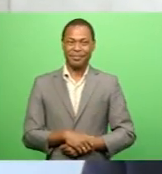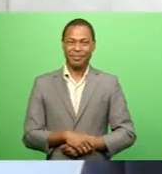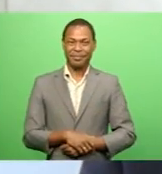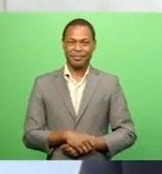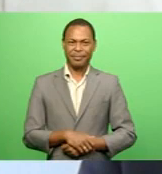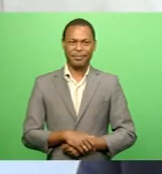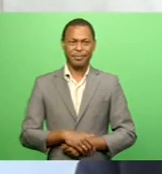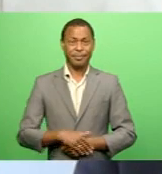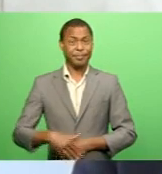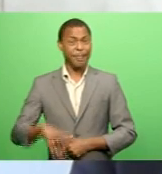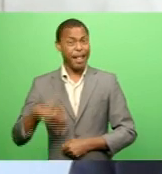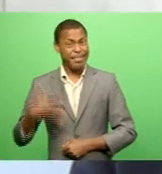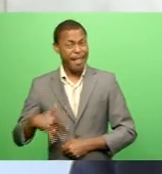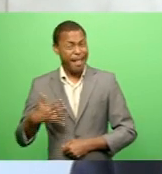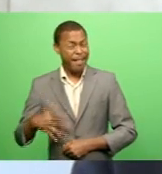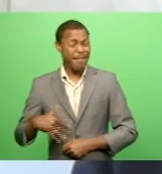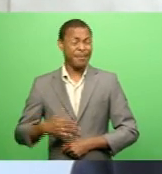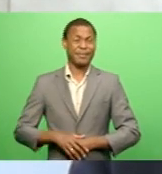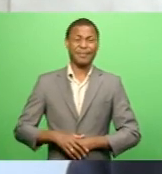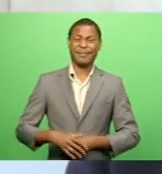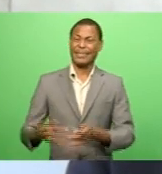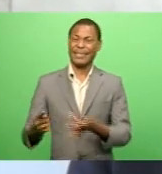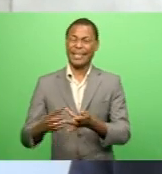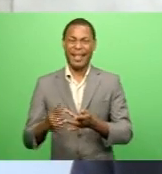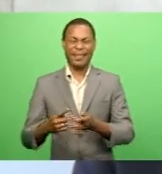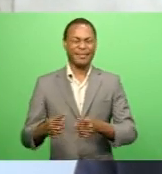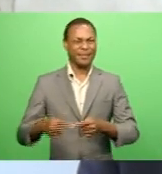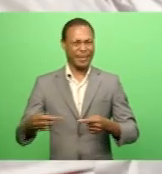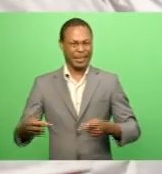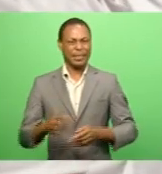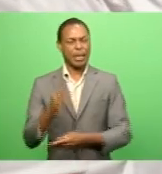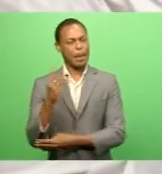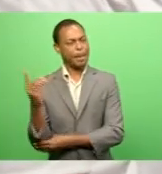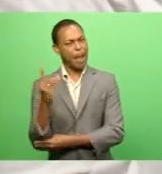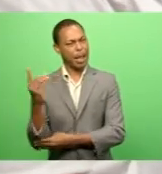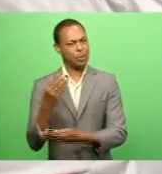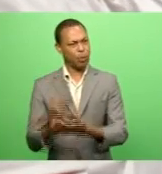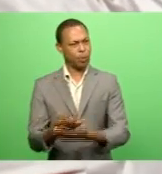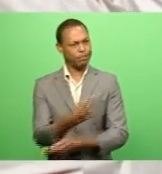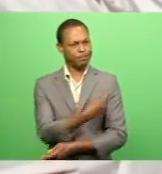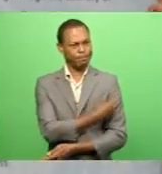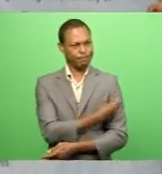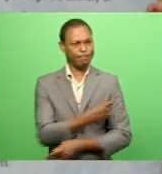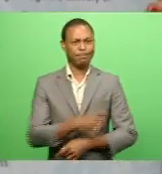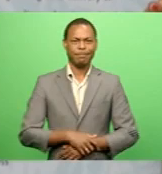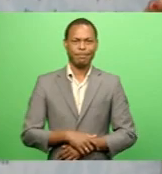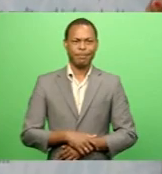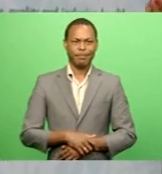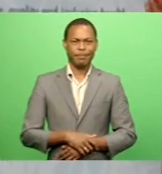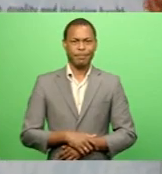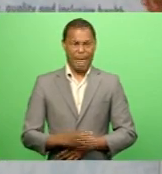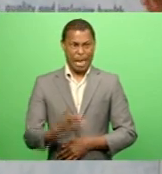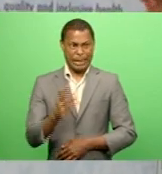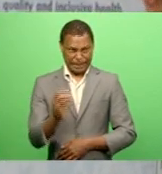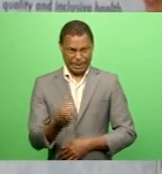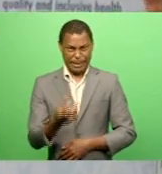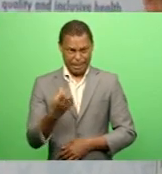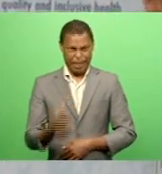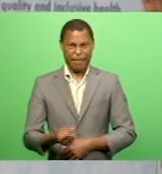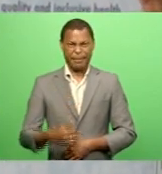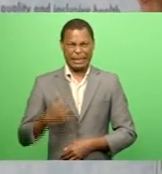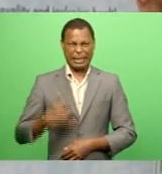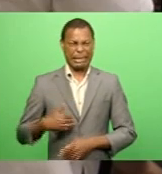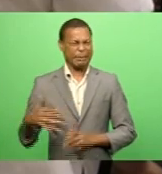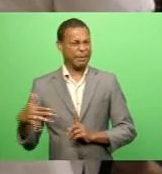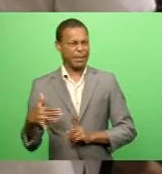Lives, livelihoods and our place in the world's recovery depend on it Locals who had side effects from the vaccine did not require